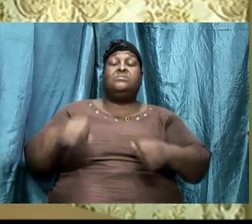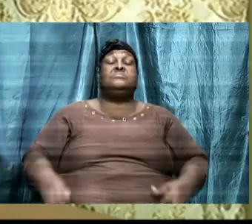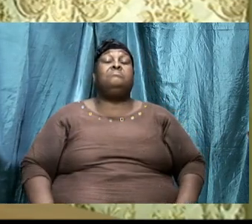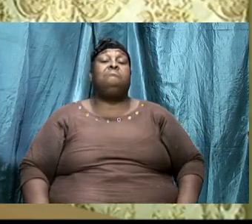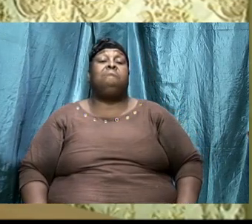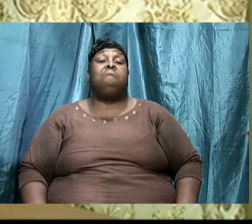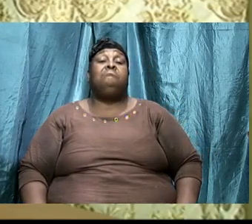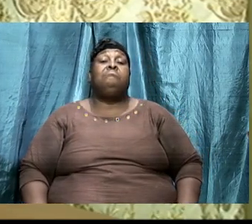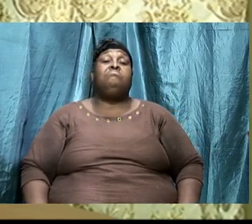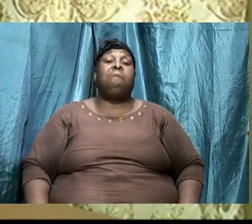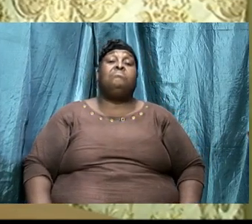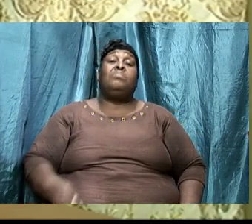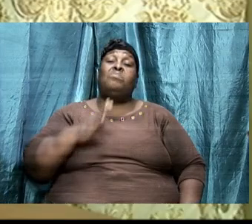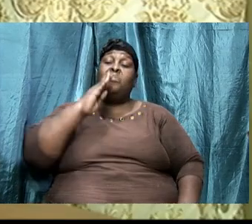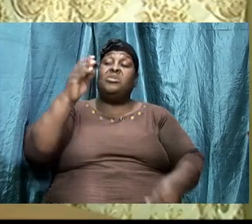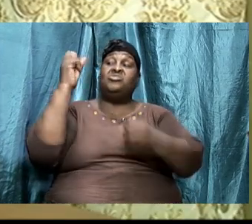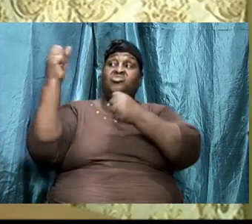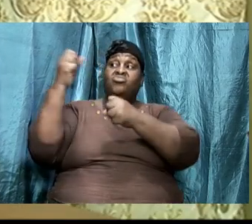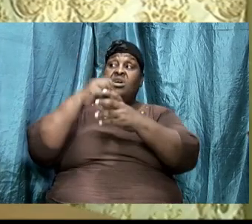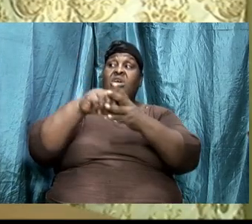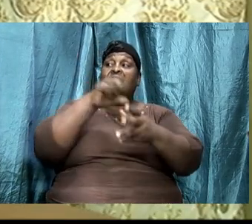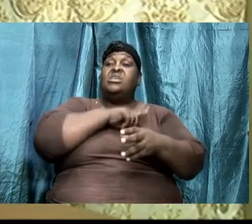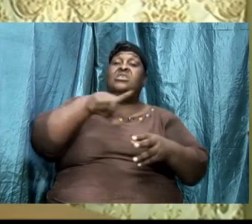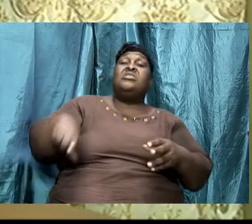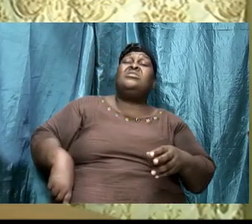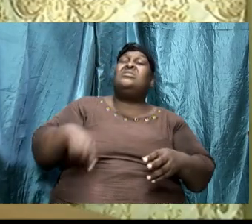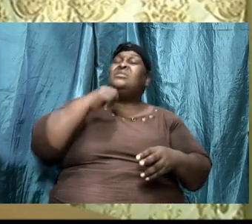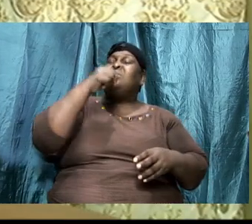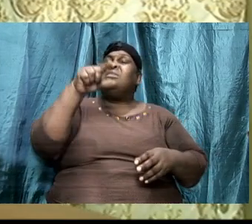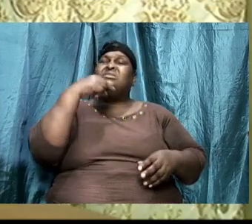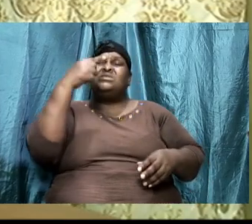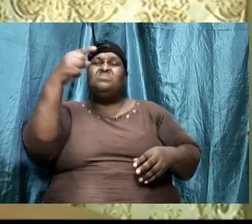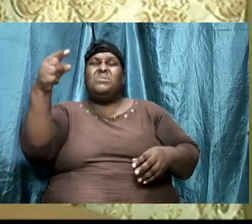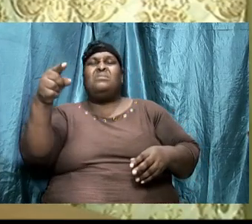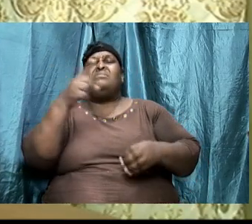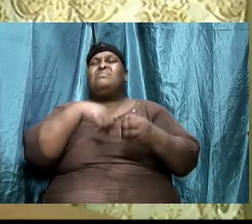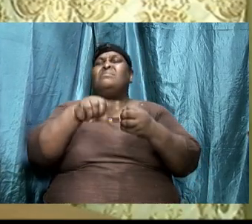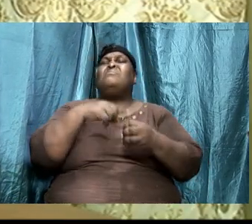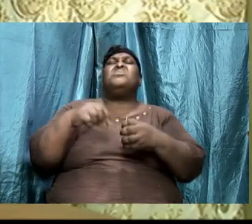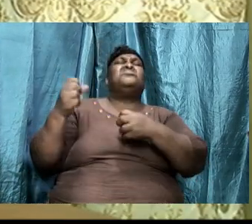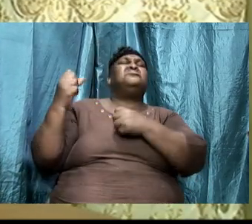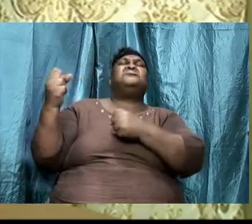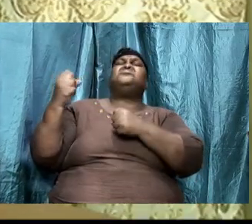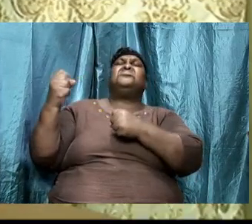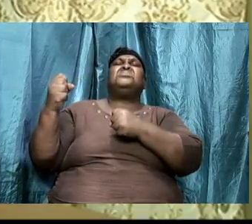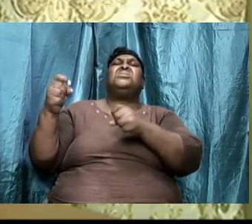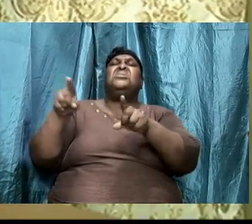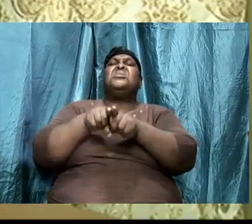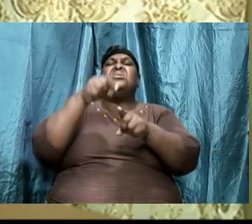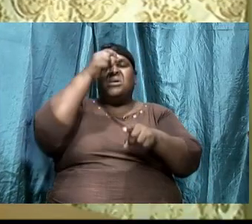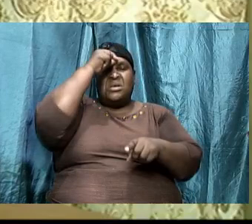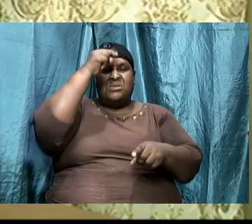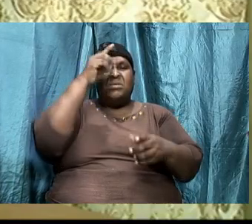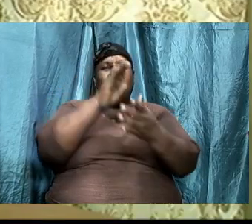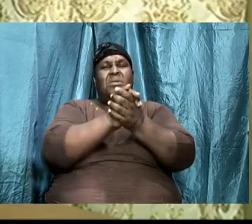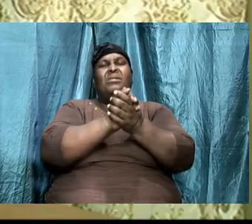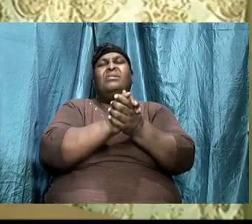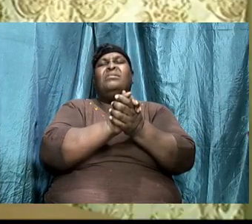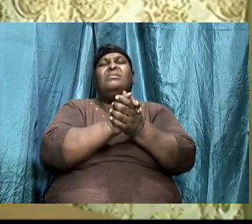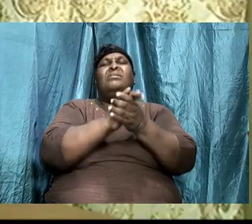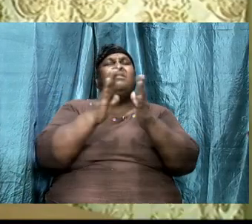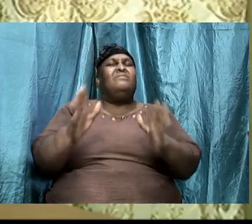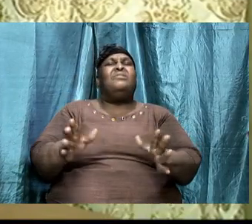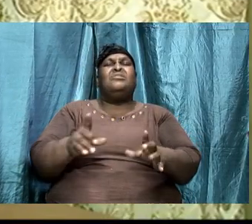is that to be strong in the Lord is not talking about strength as believers we don't possess the